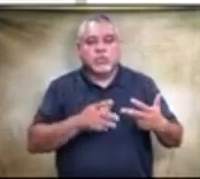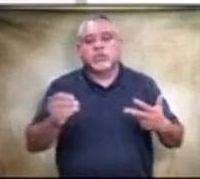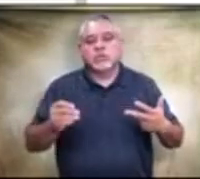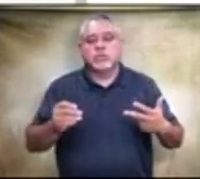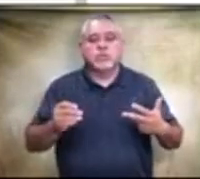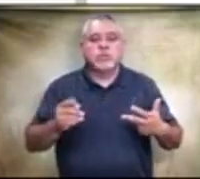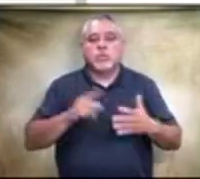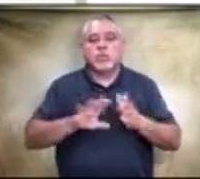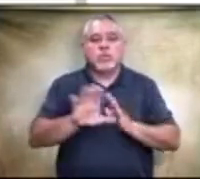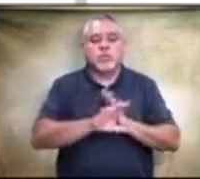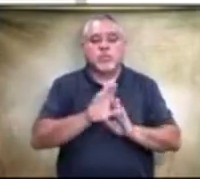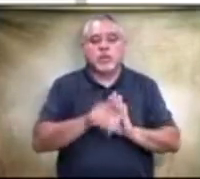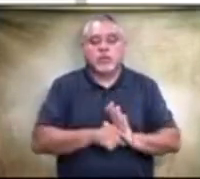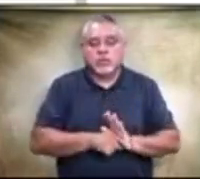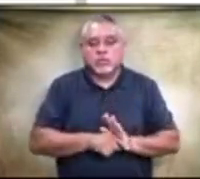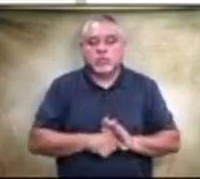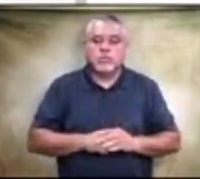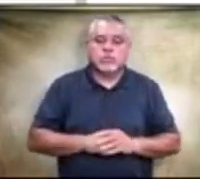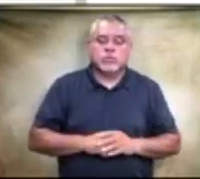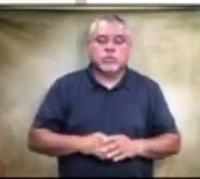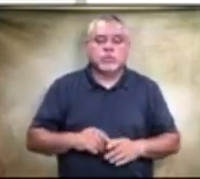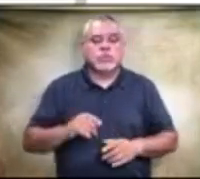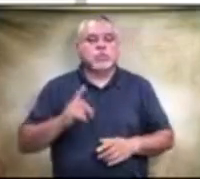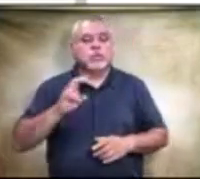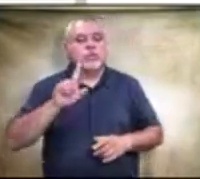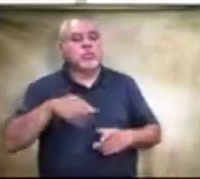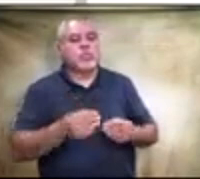are. Dr. Gilwood, when will you provide us that information?